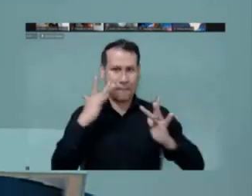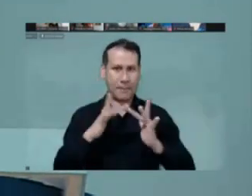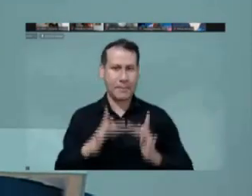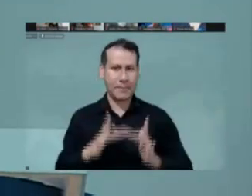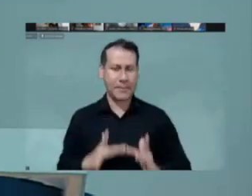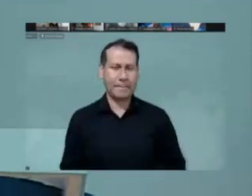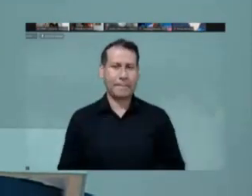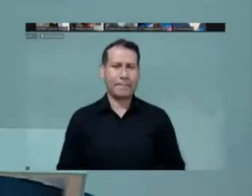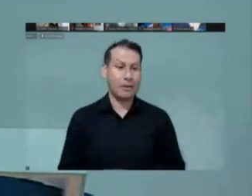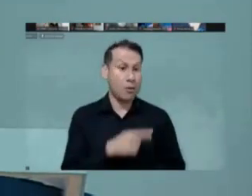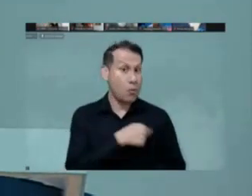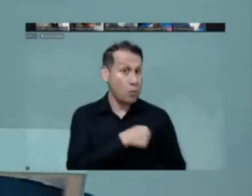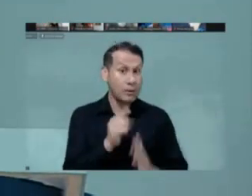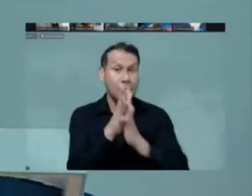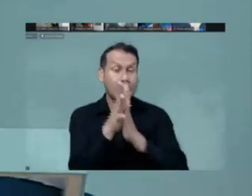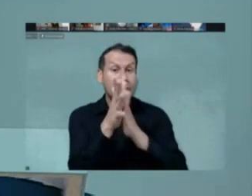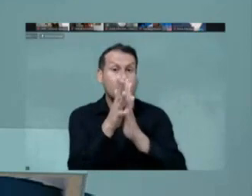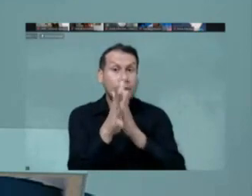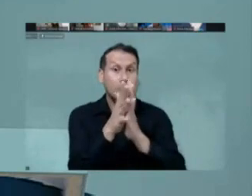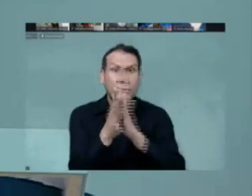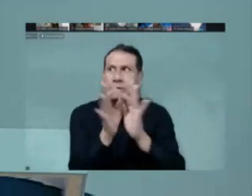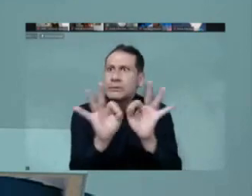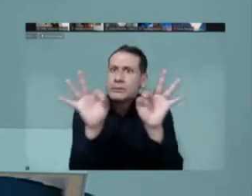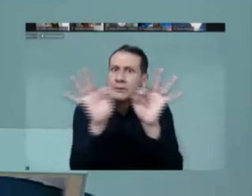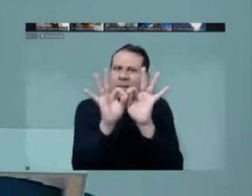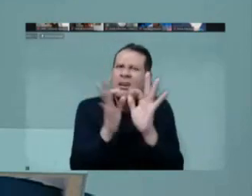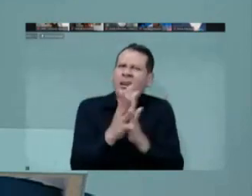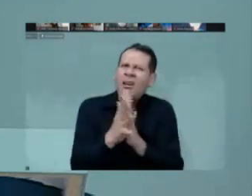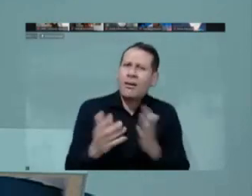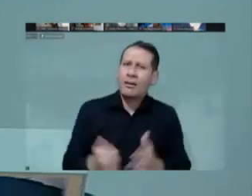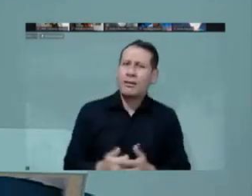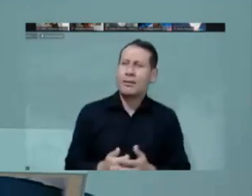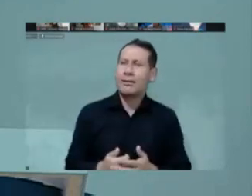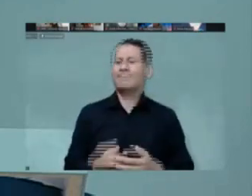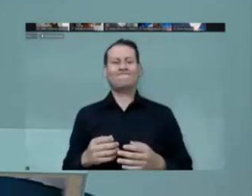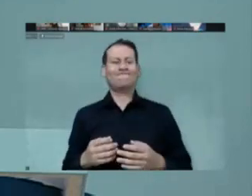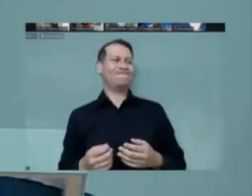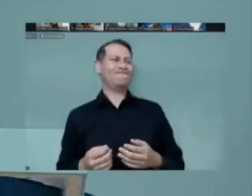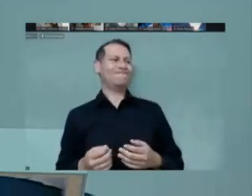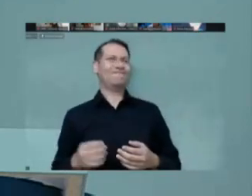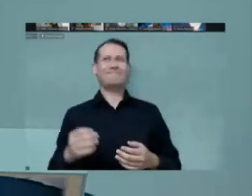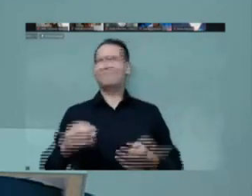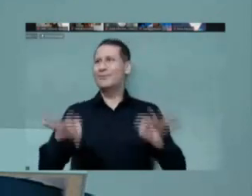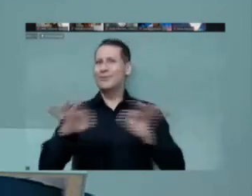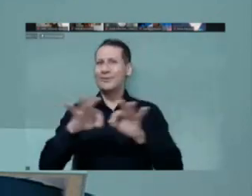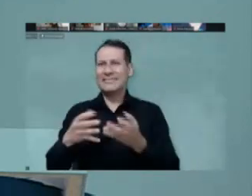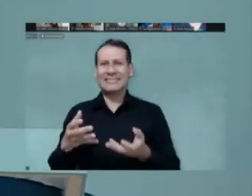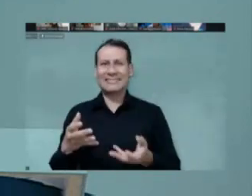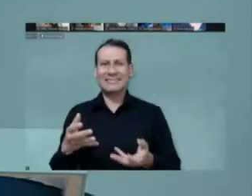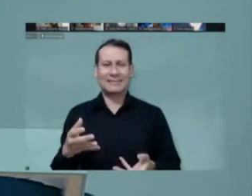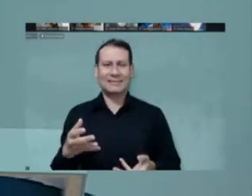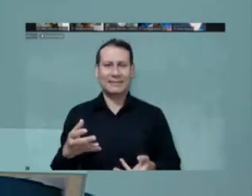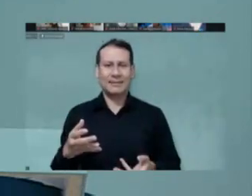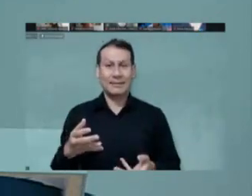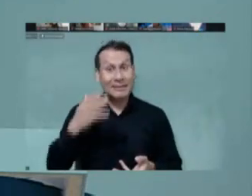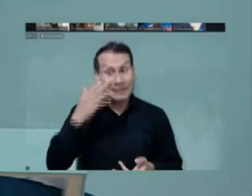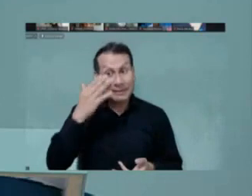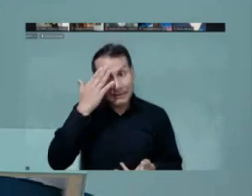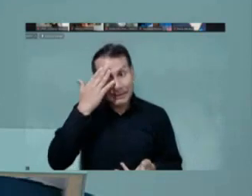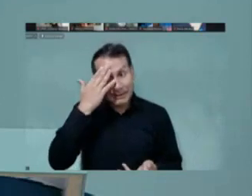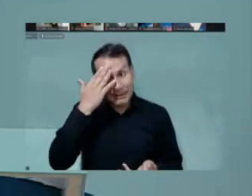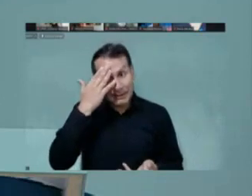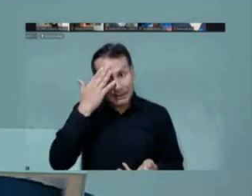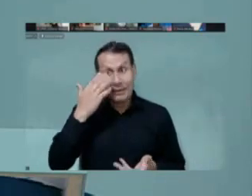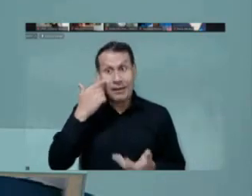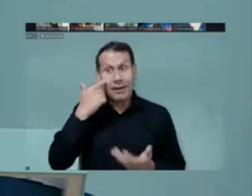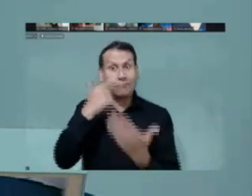mentioned something very interesting, that is the need to have, or it's evident from what you